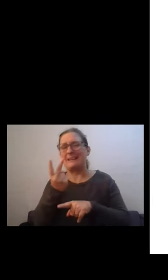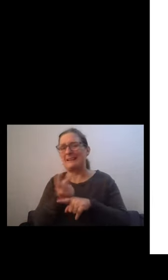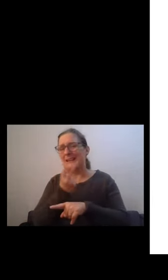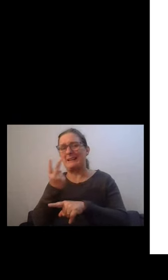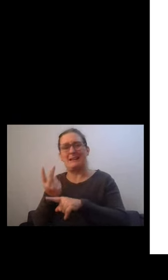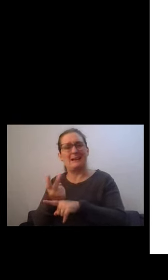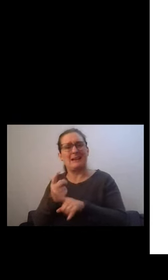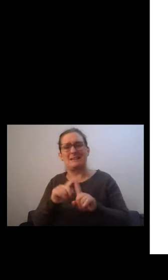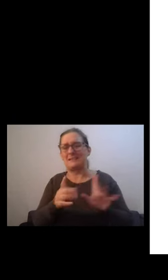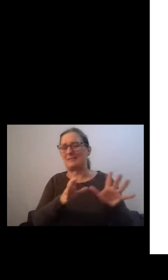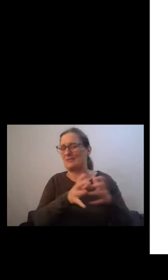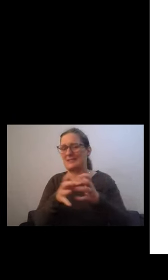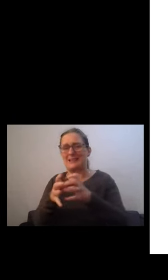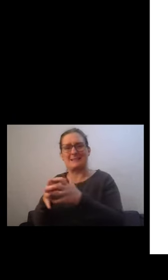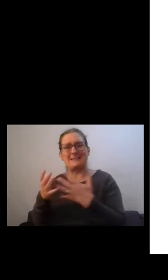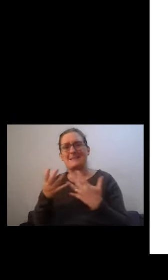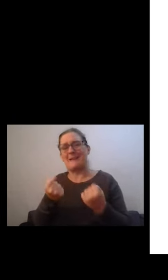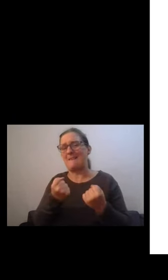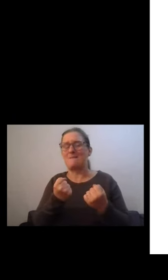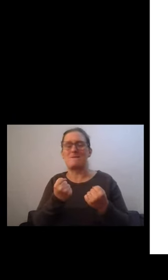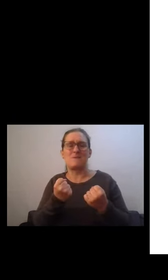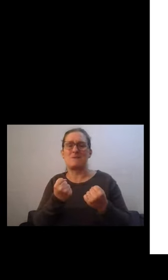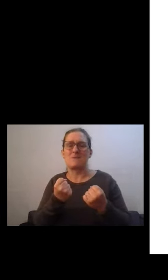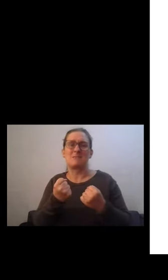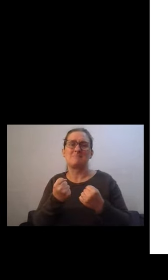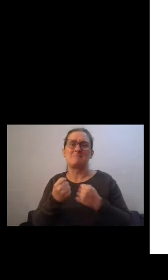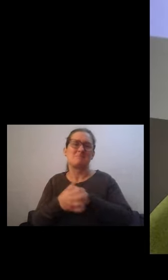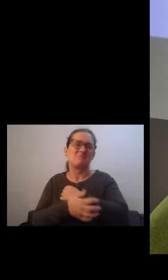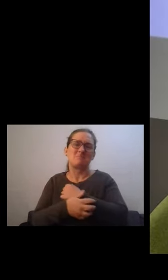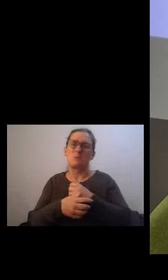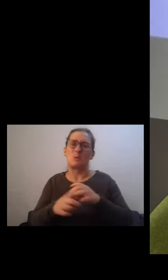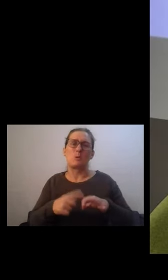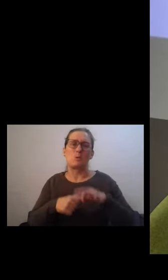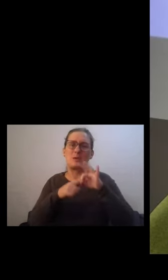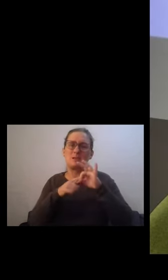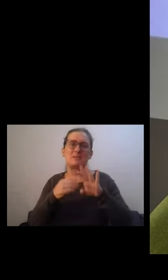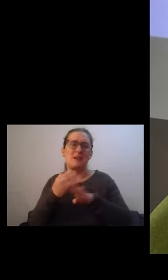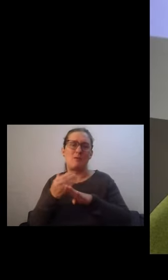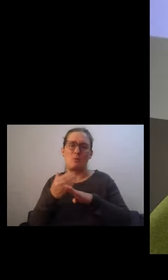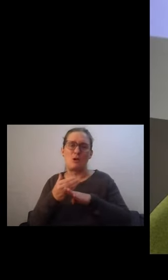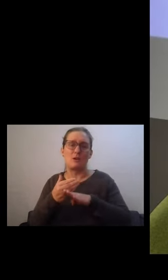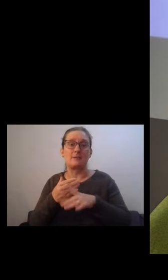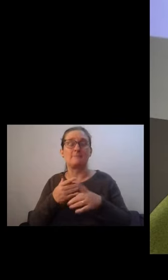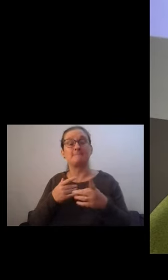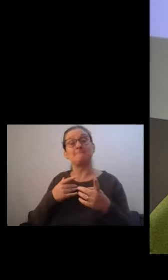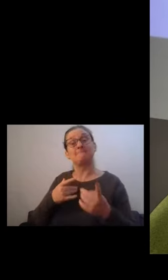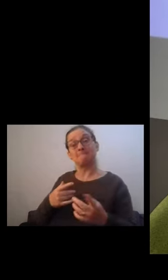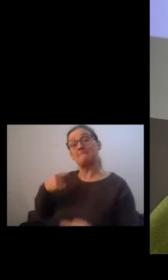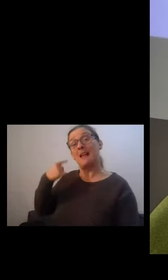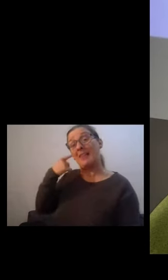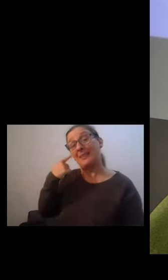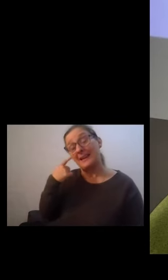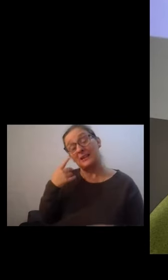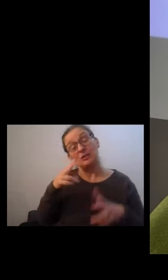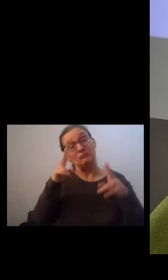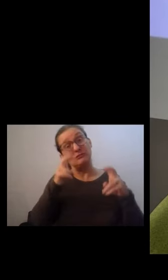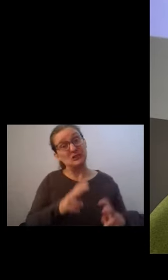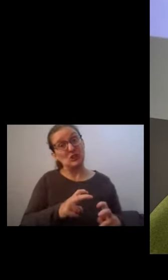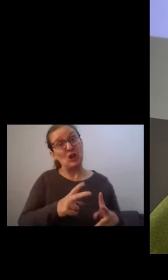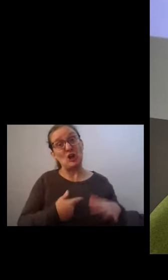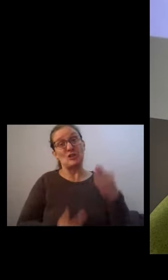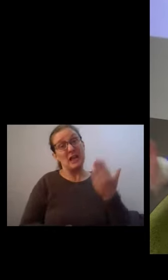different sectors. Thank you so much. Thank And as I said, I think this research and this new measurement